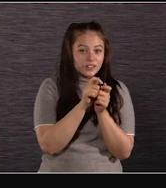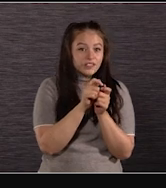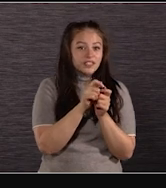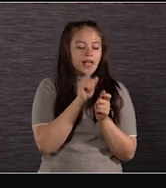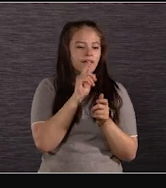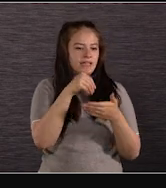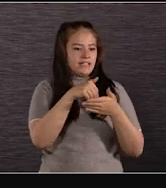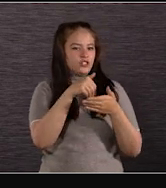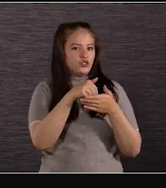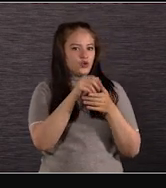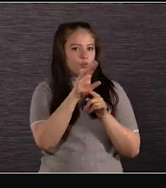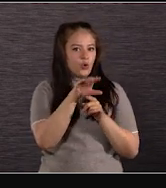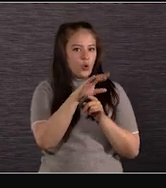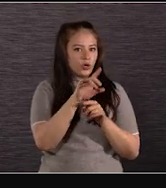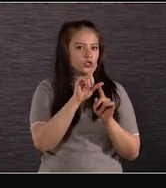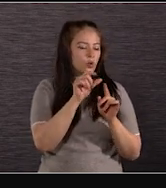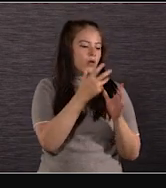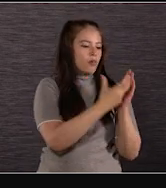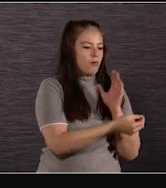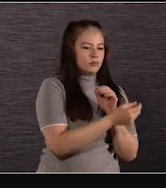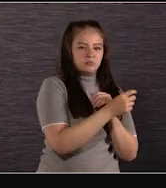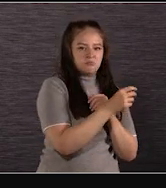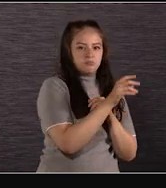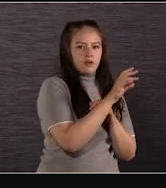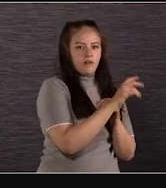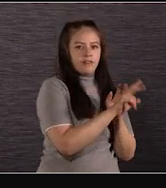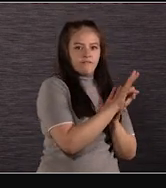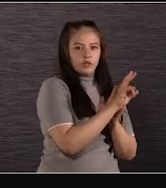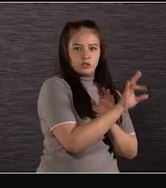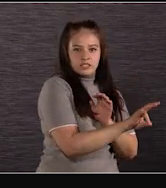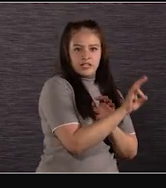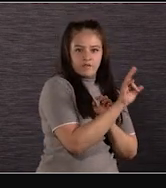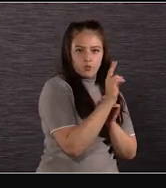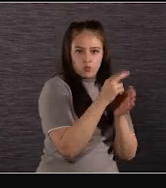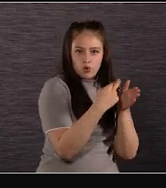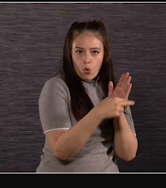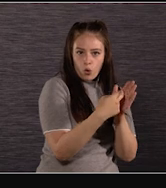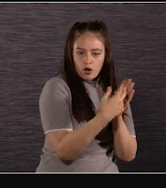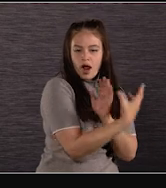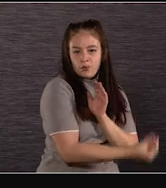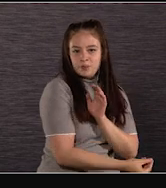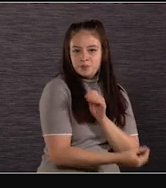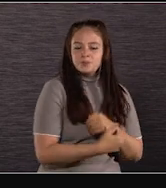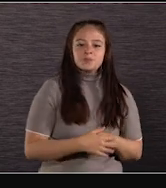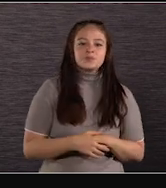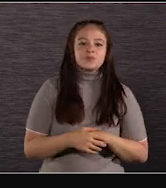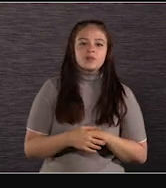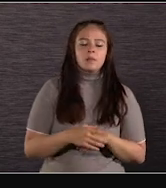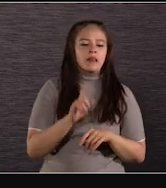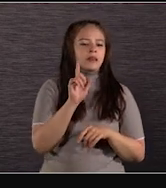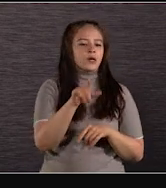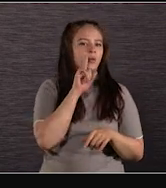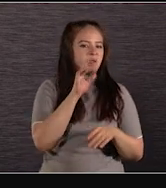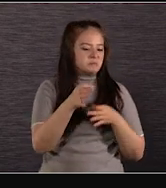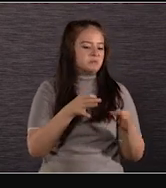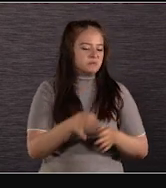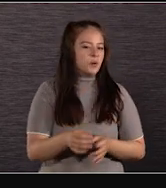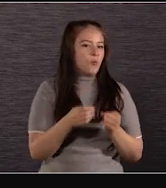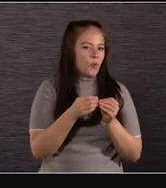so we lost the R7 recorder. And it has this revolutionary new sensor, which we'll go into more detail on.